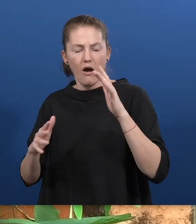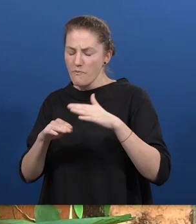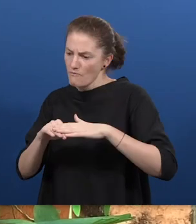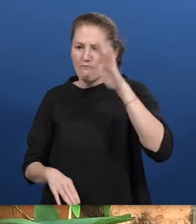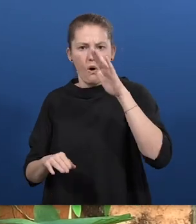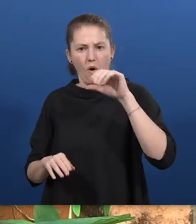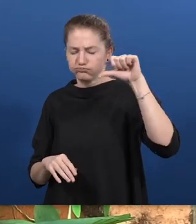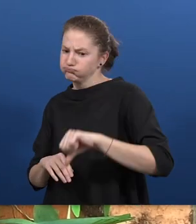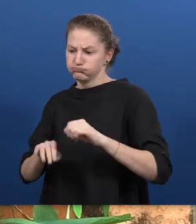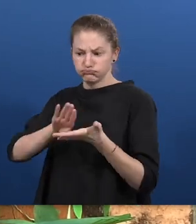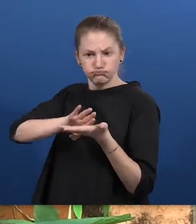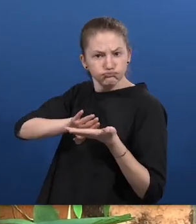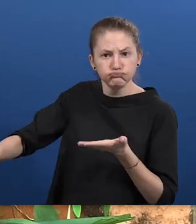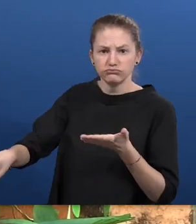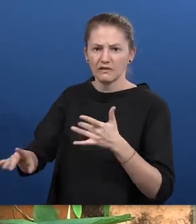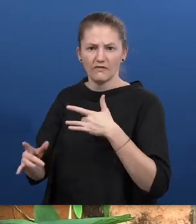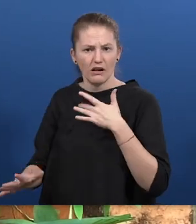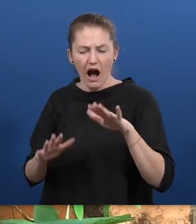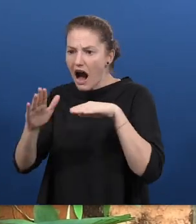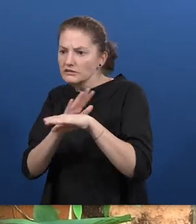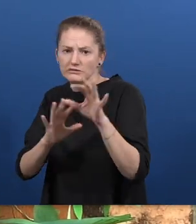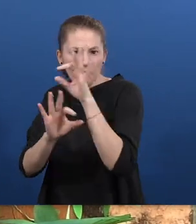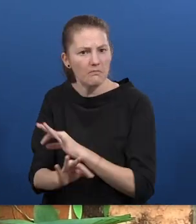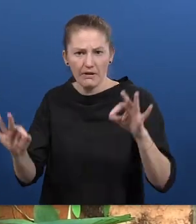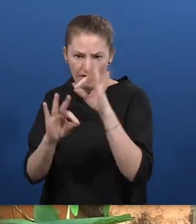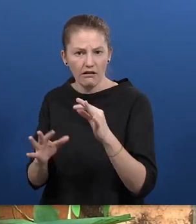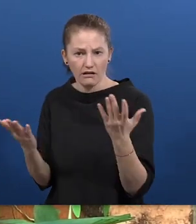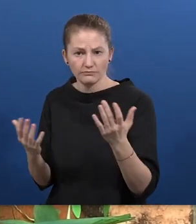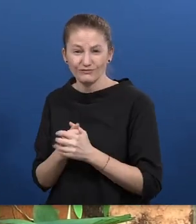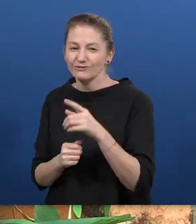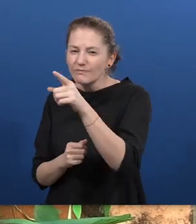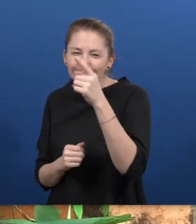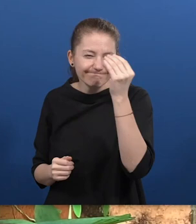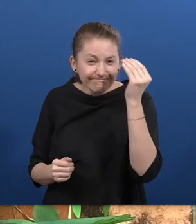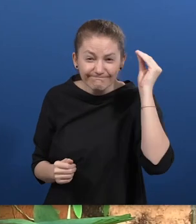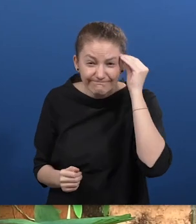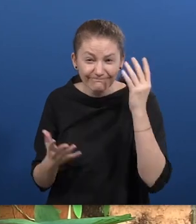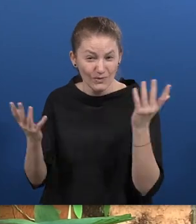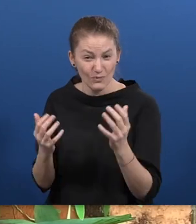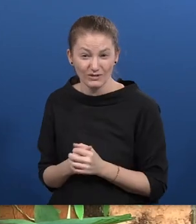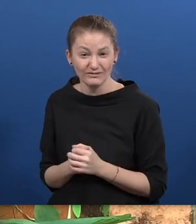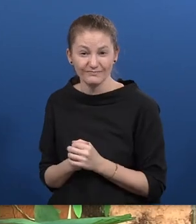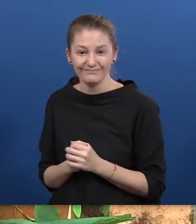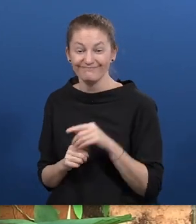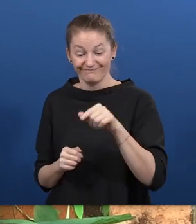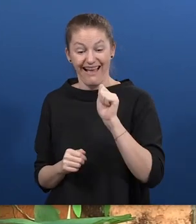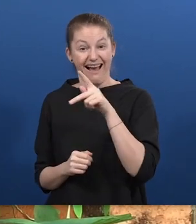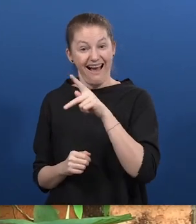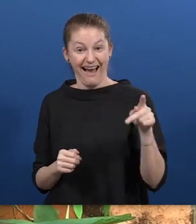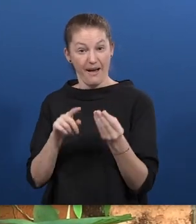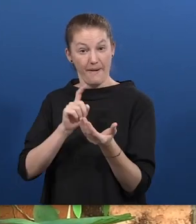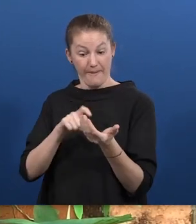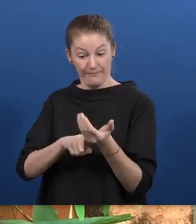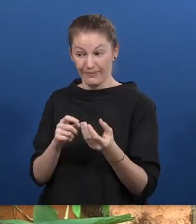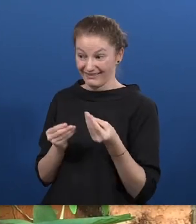accessibility online. With that in mind, we realized that the responsibility of our application was increasing. And we made two